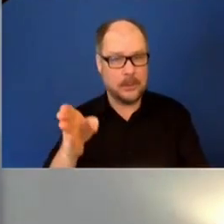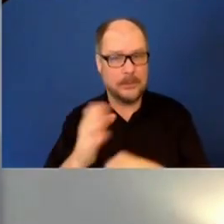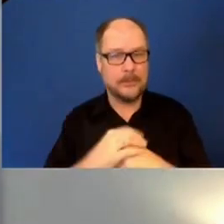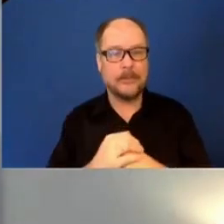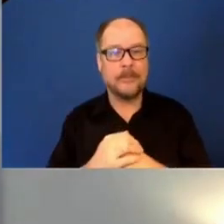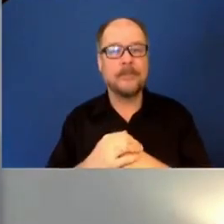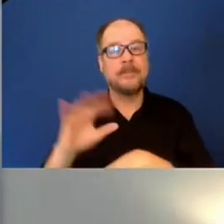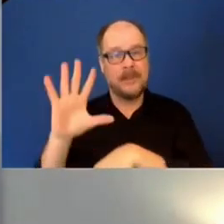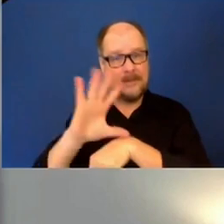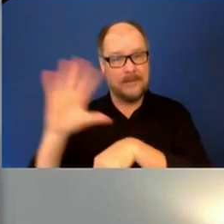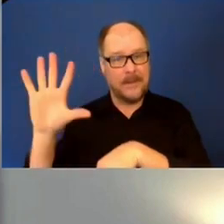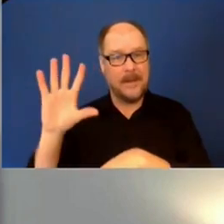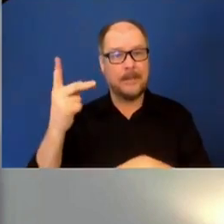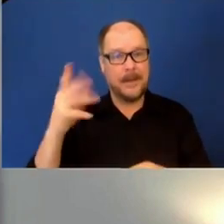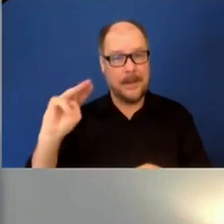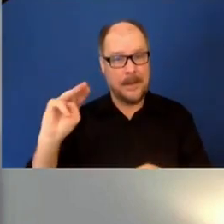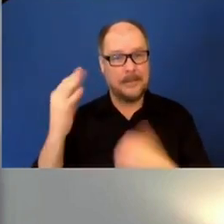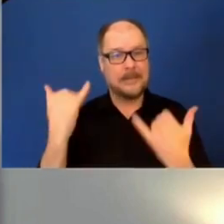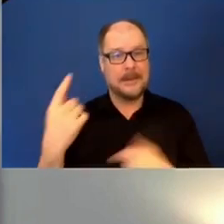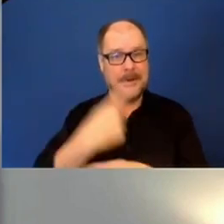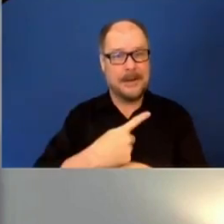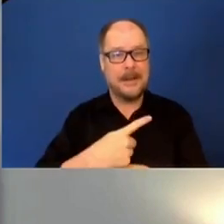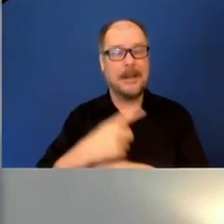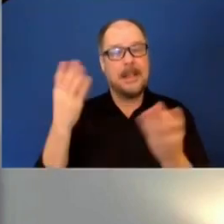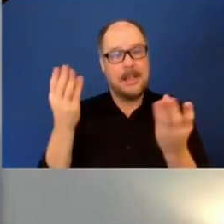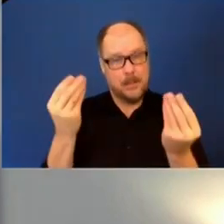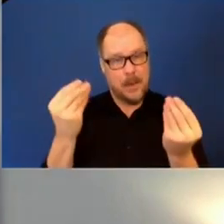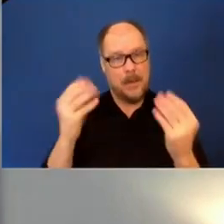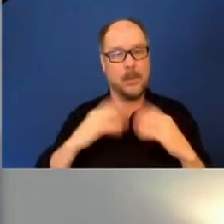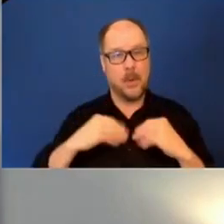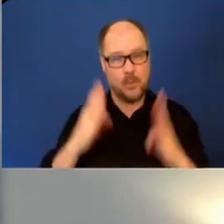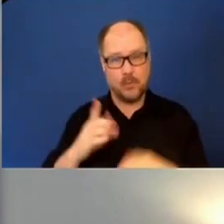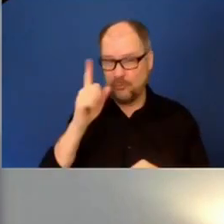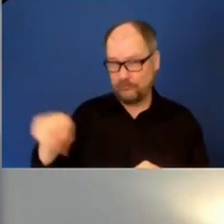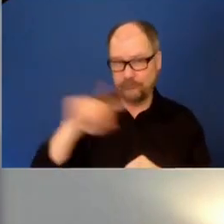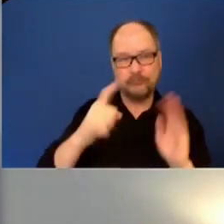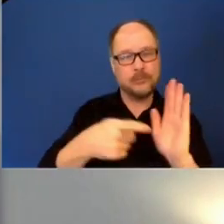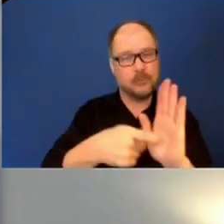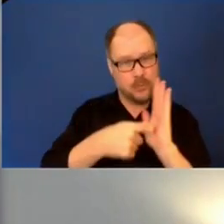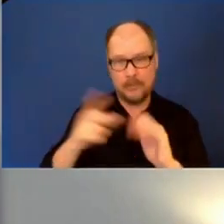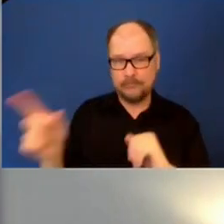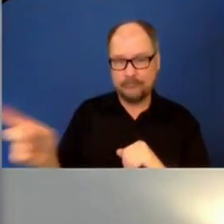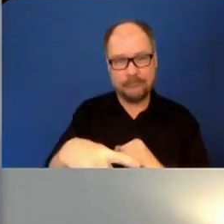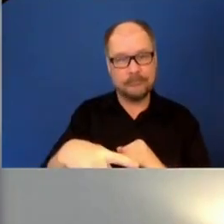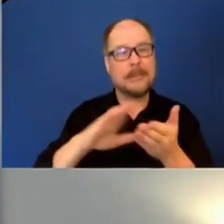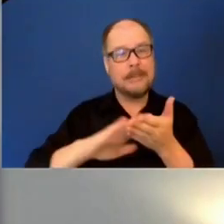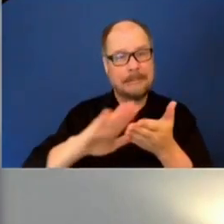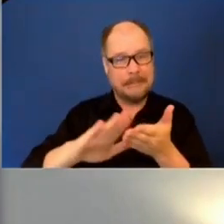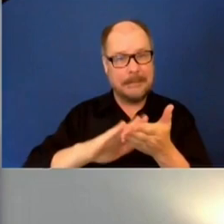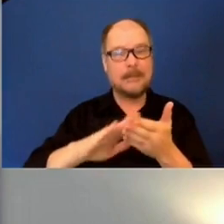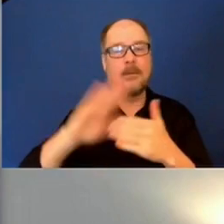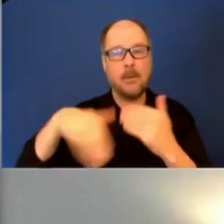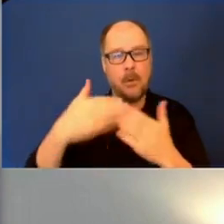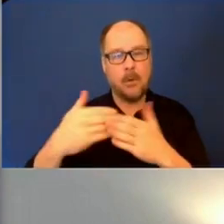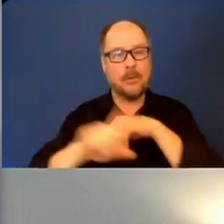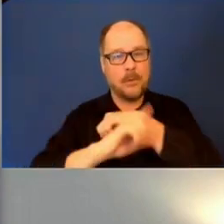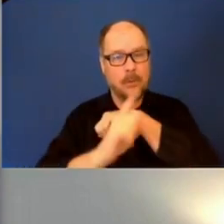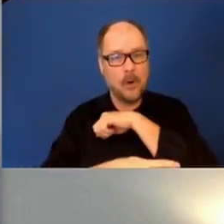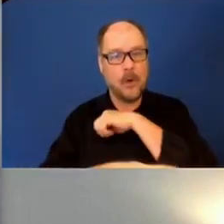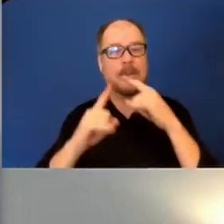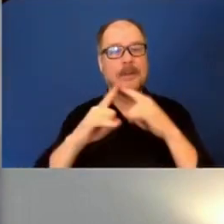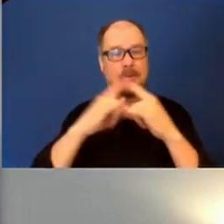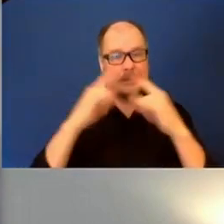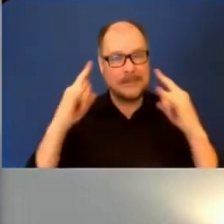p.m. today, the property owners are required to begin the process of cleaning the area, which includes removal of all garbage, tents, and